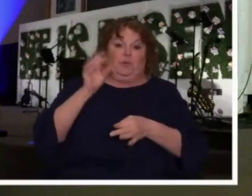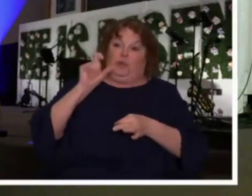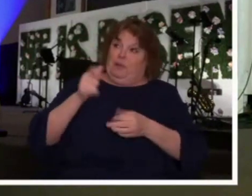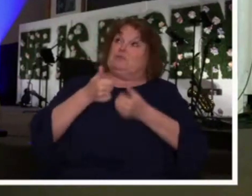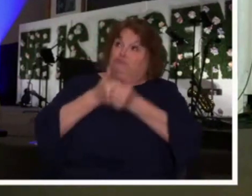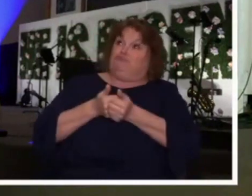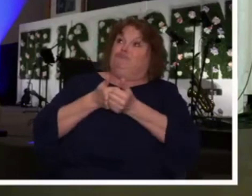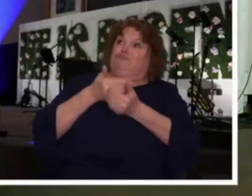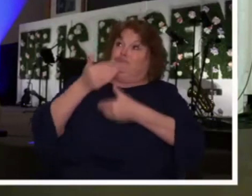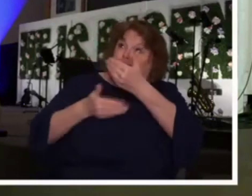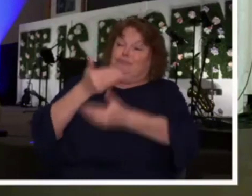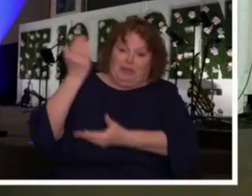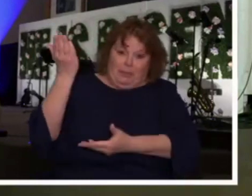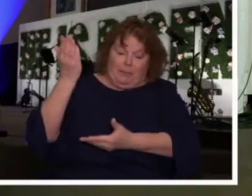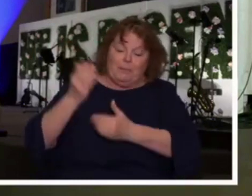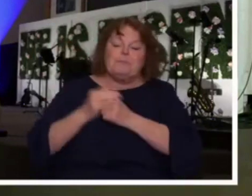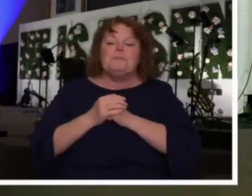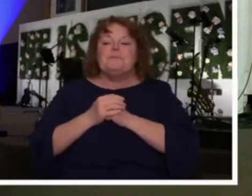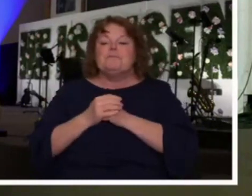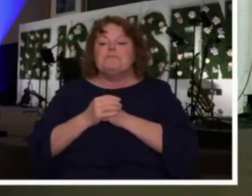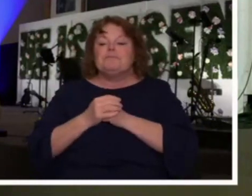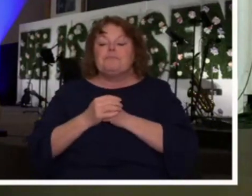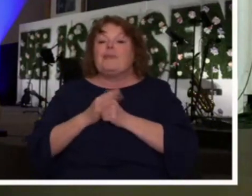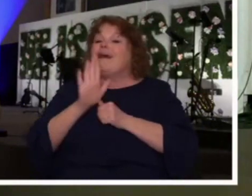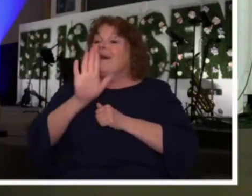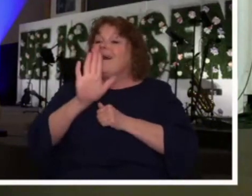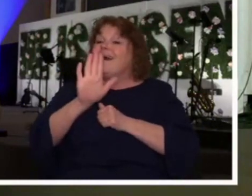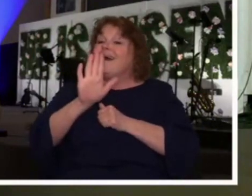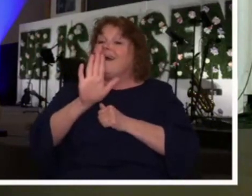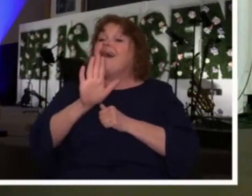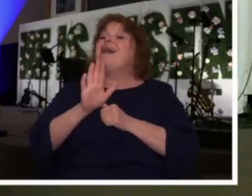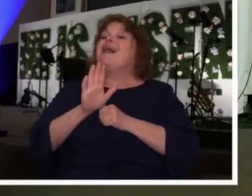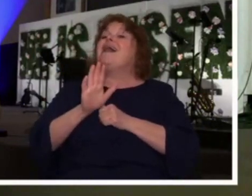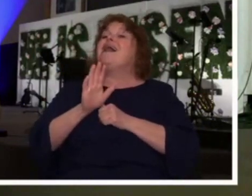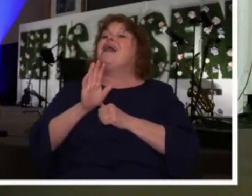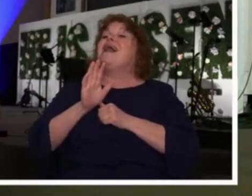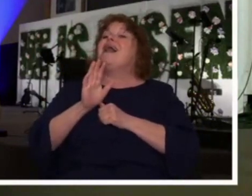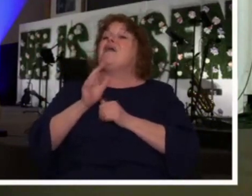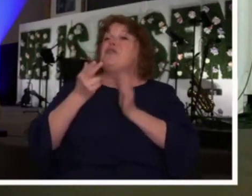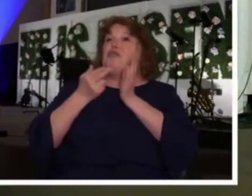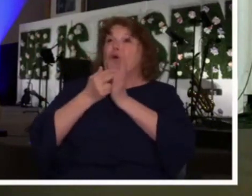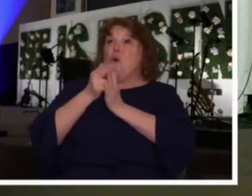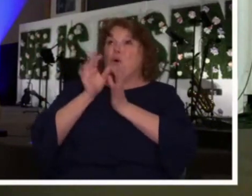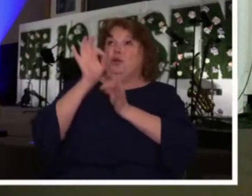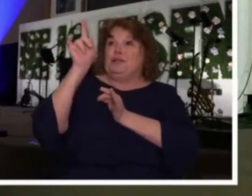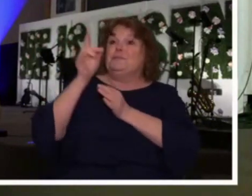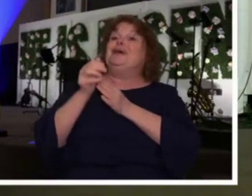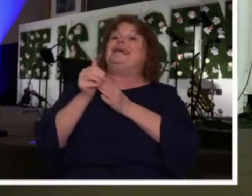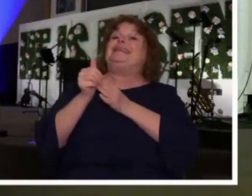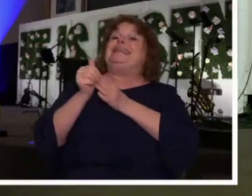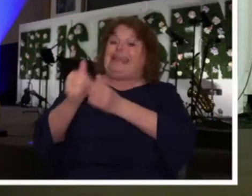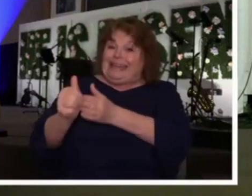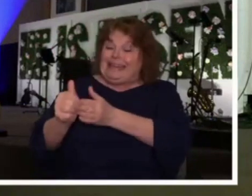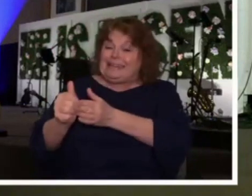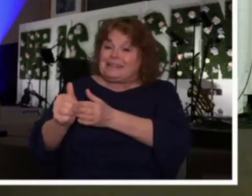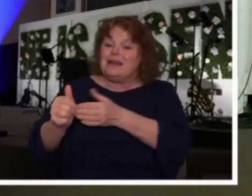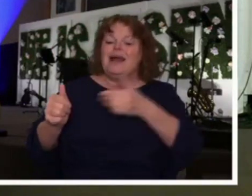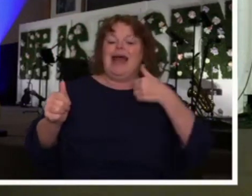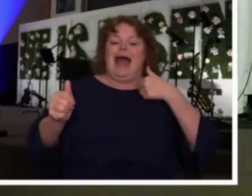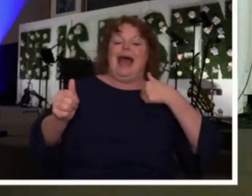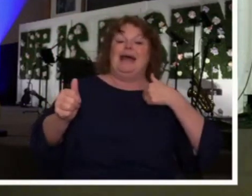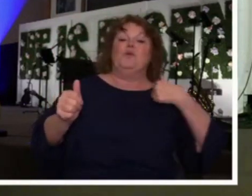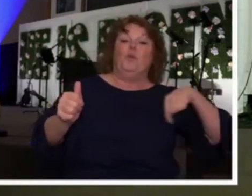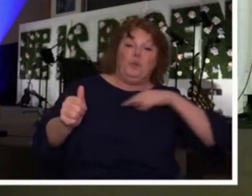that in the Scripture there is one that leads and one that follows. There have been times, I will admit to you, that I've asked,